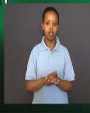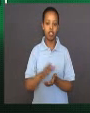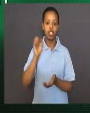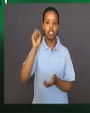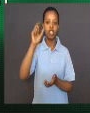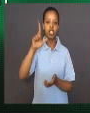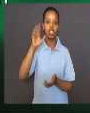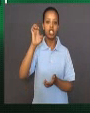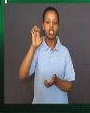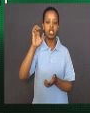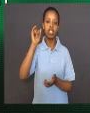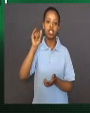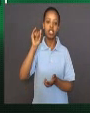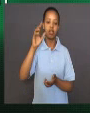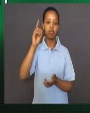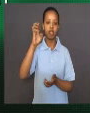Schleiden,